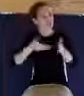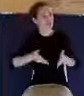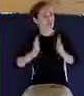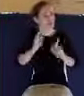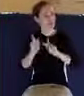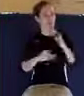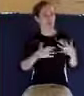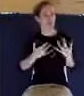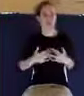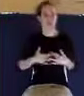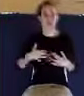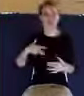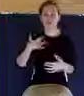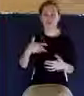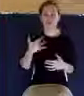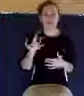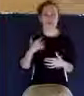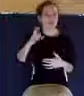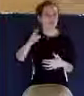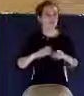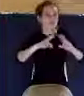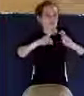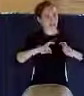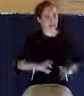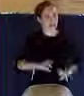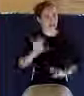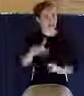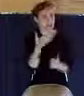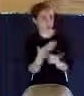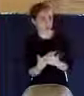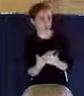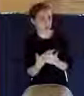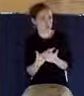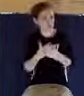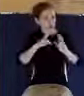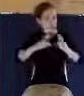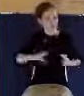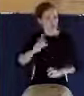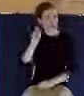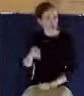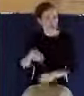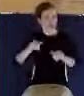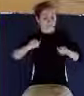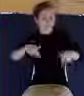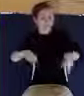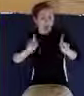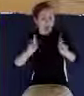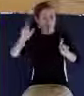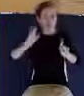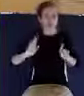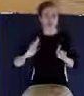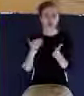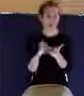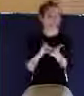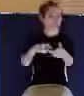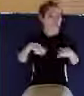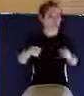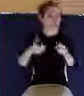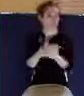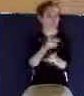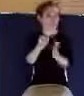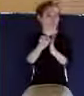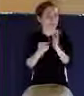make you examine your heart to make sure that you're in the faith. The apostles, all the time in the New Testament, called upon